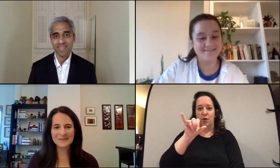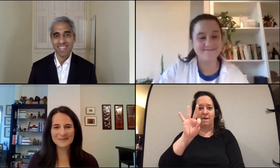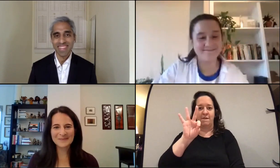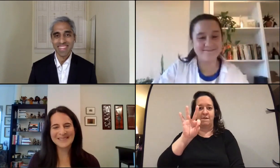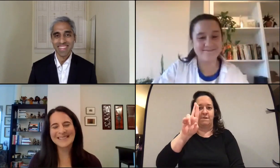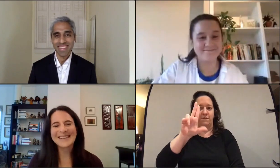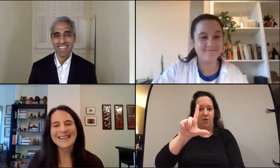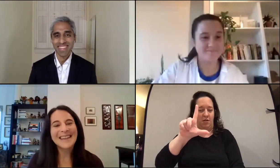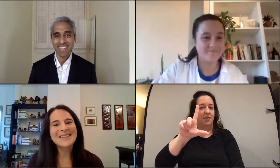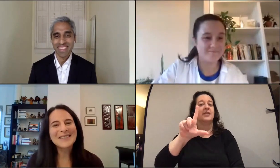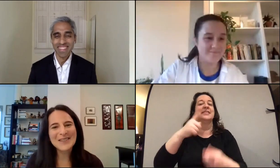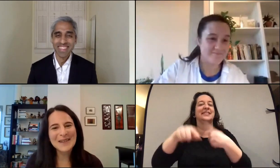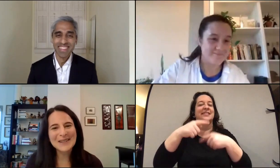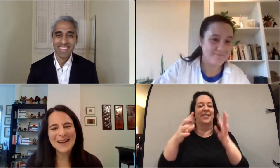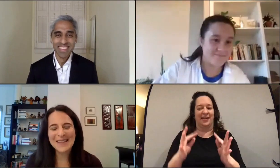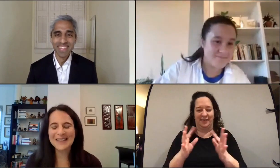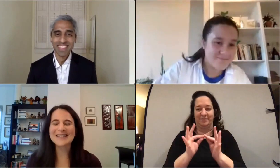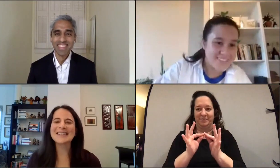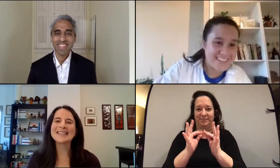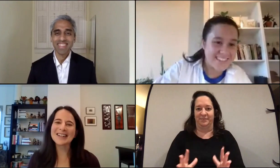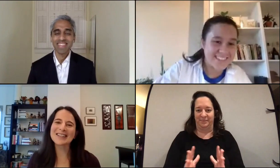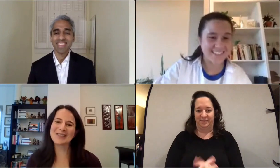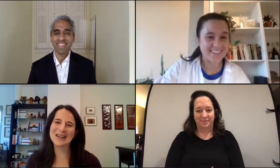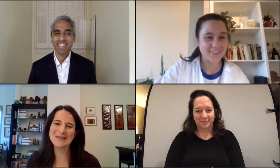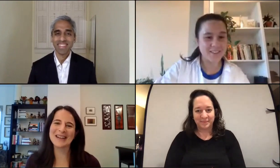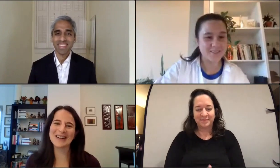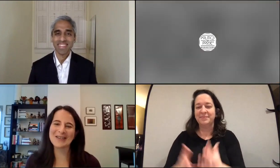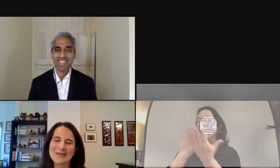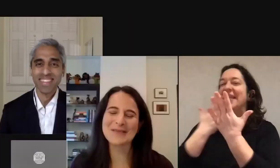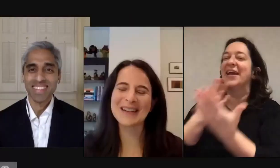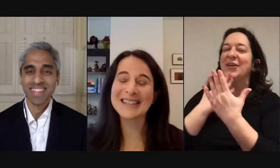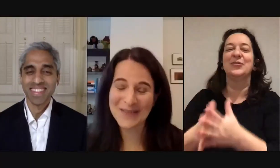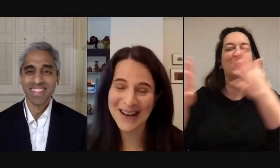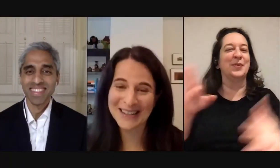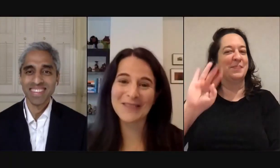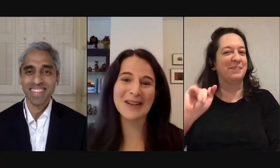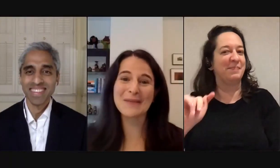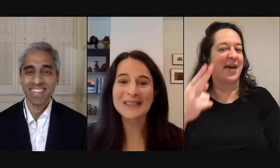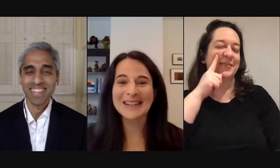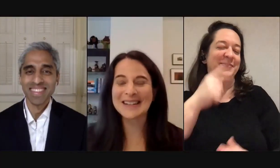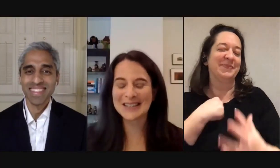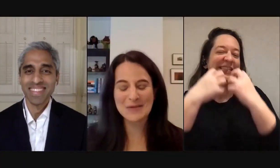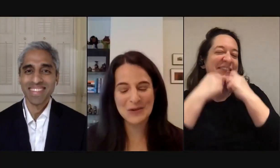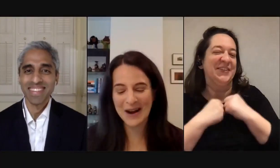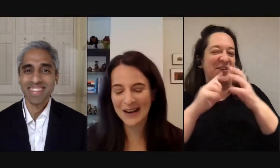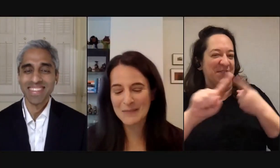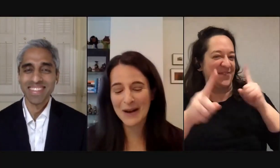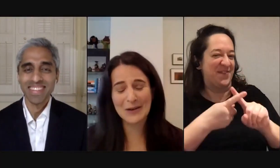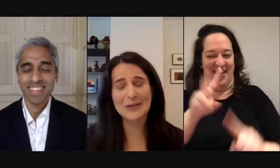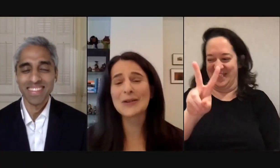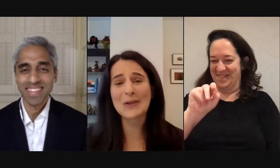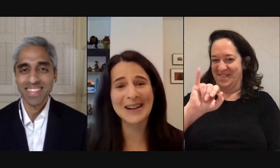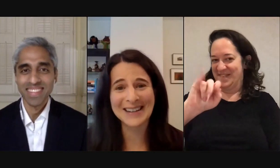Sarah. Thank you so much Beth. It is such a joy to be here with my dear friend Vivek Murthy, someone who